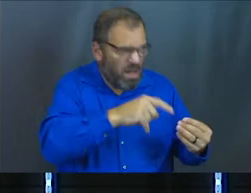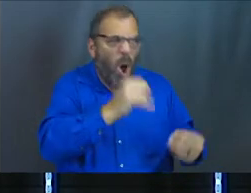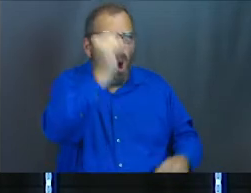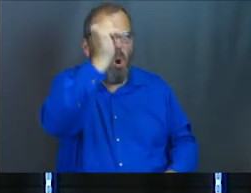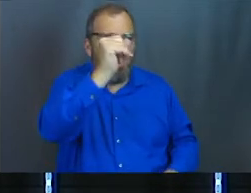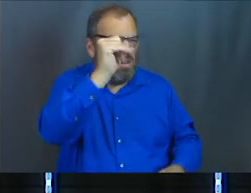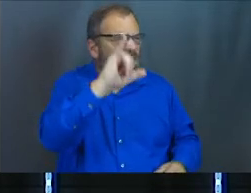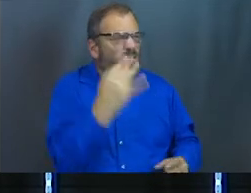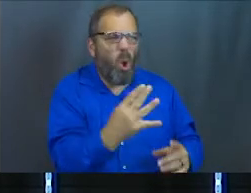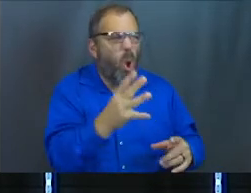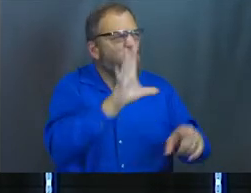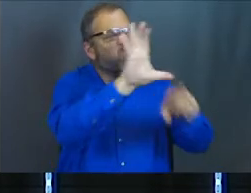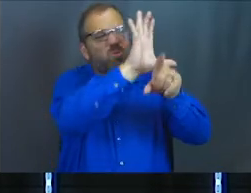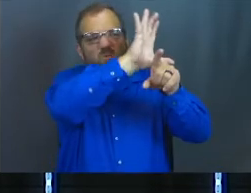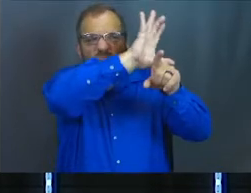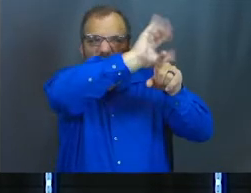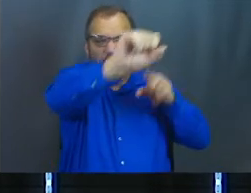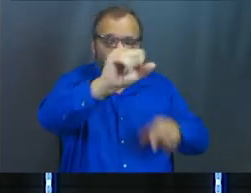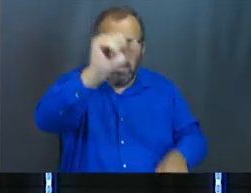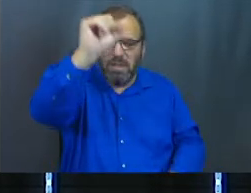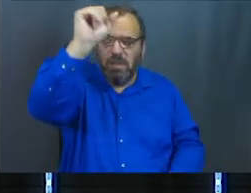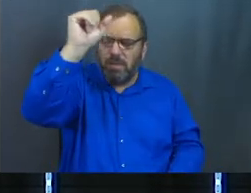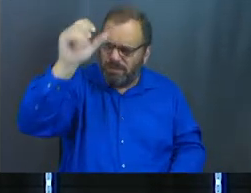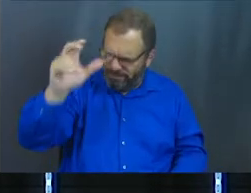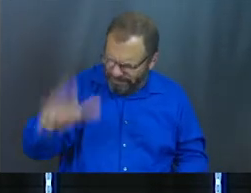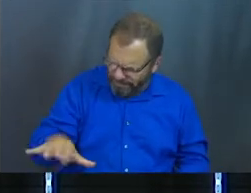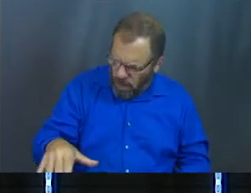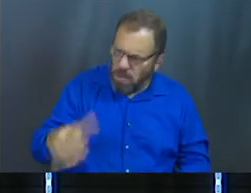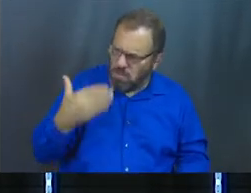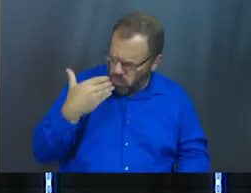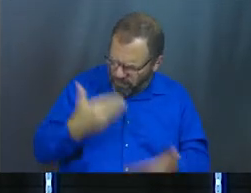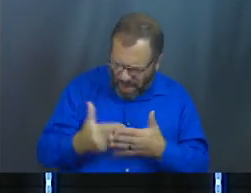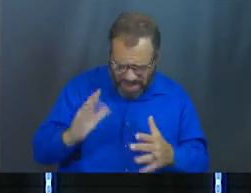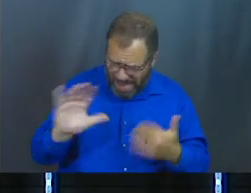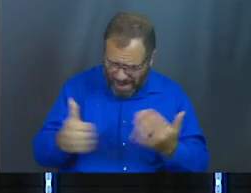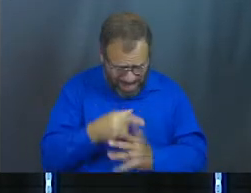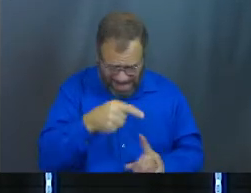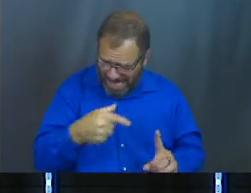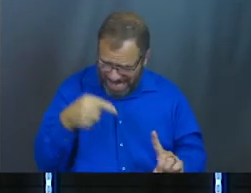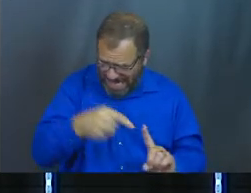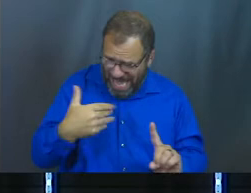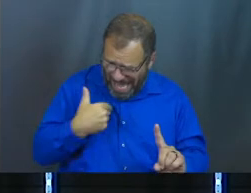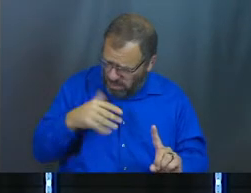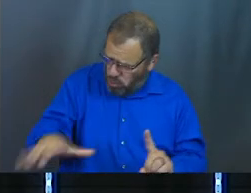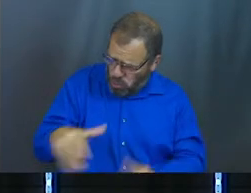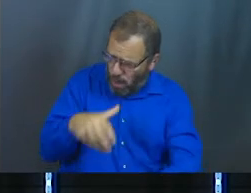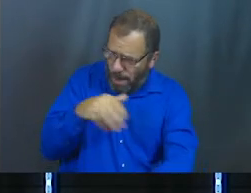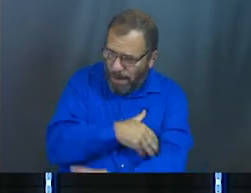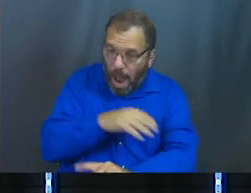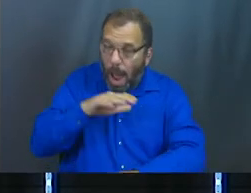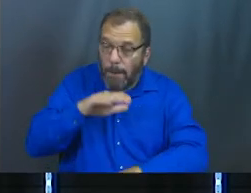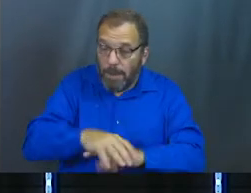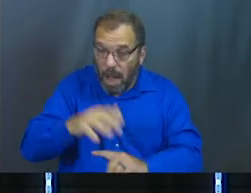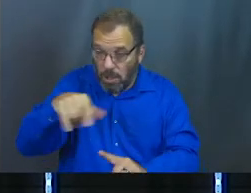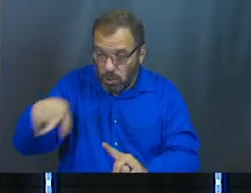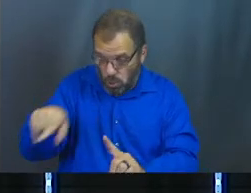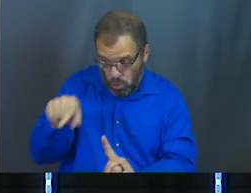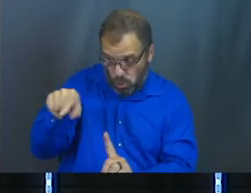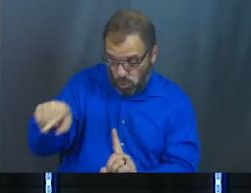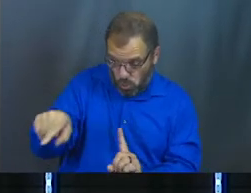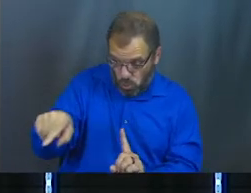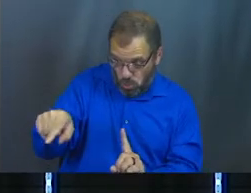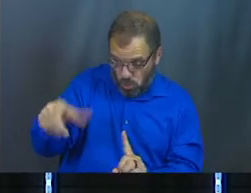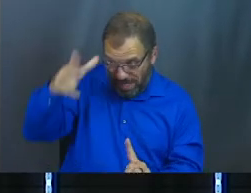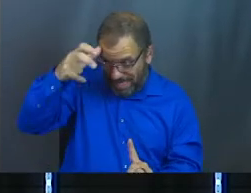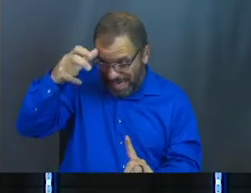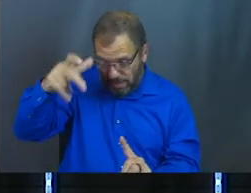surely curse you to your face. And the Lord said to Satan, very well then, everything he has is in your power. But on the man, on Job